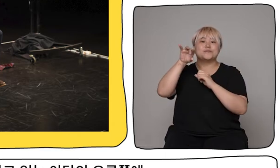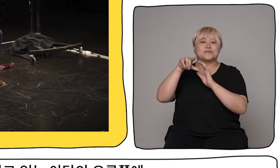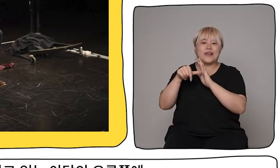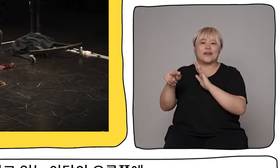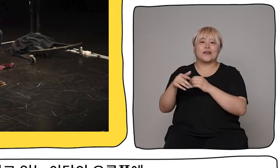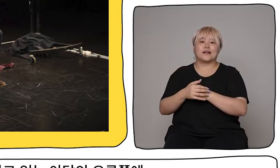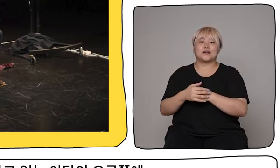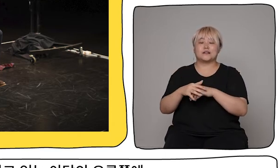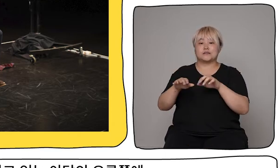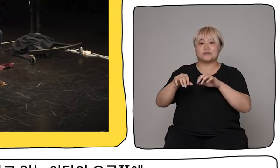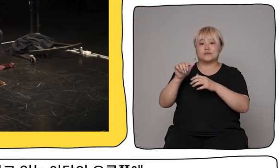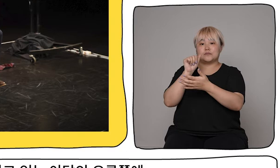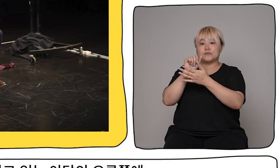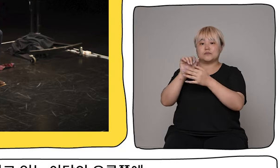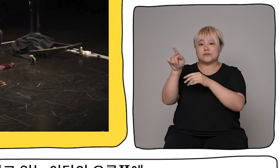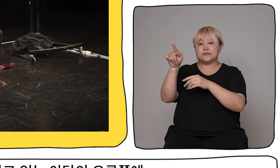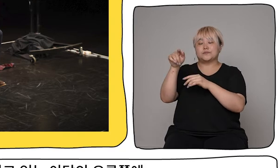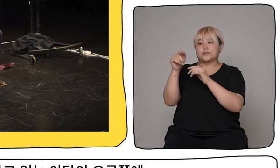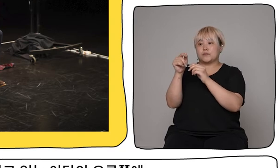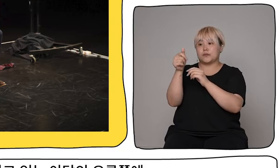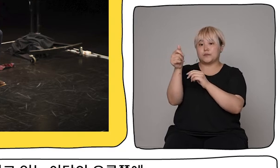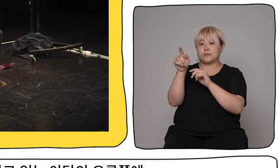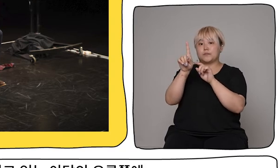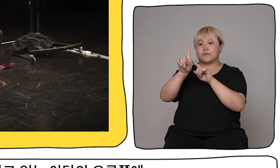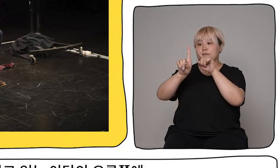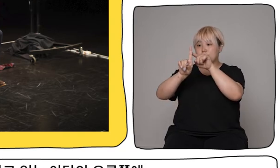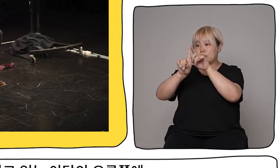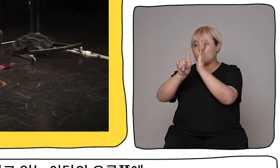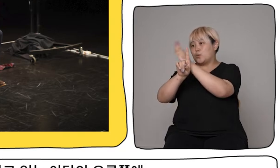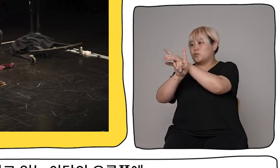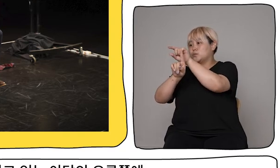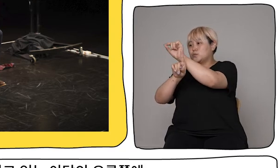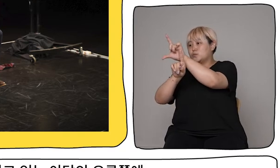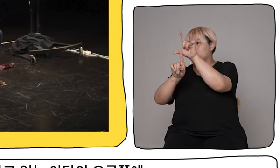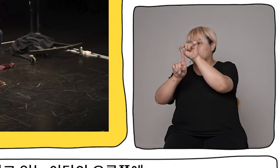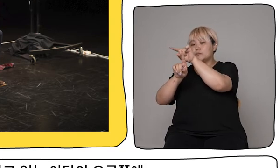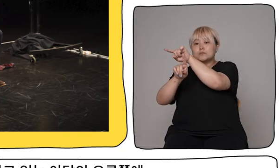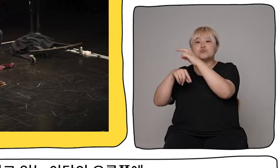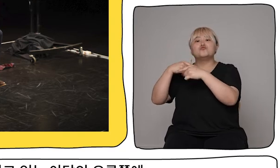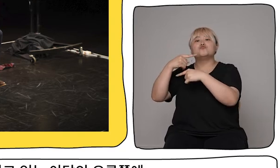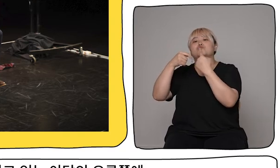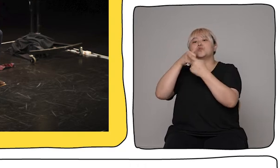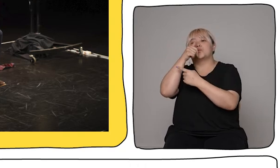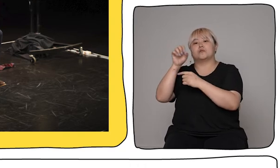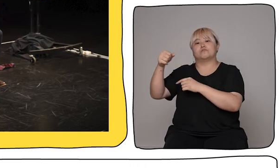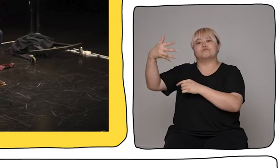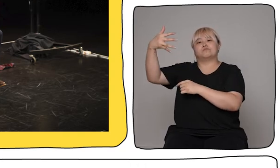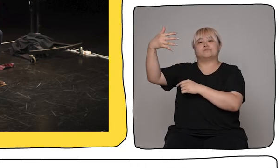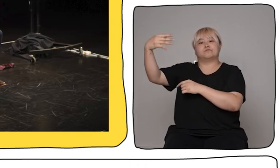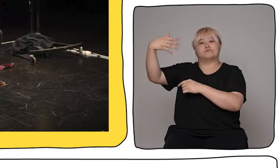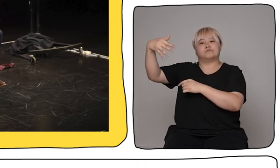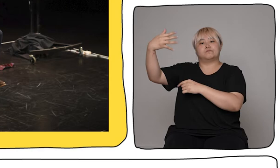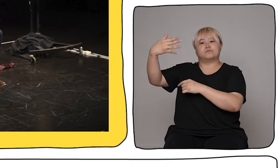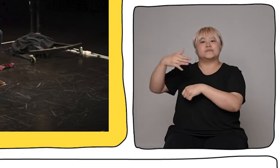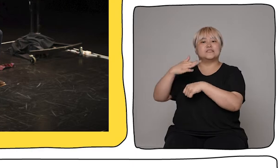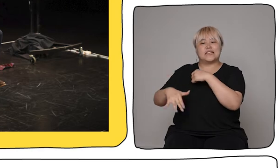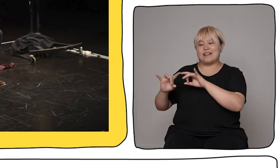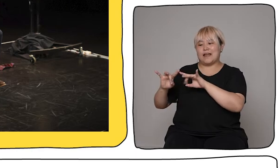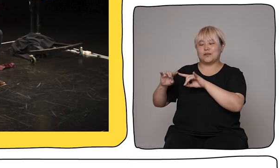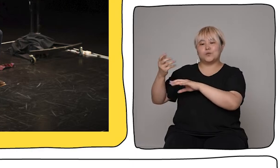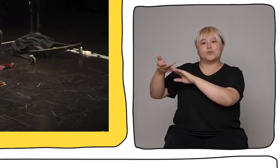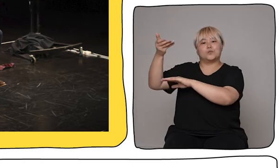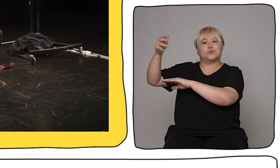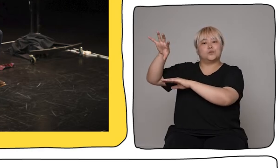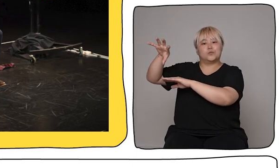but as you can see on the right of the image we have an interpreter on a video call above the radio rather than the augmented